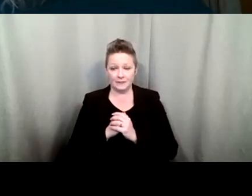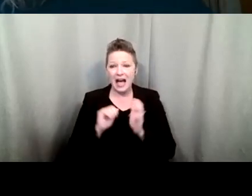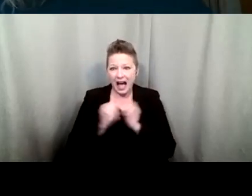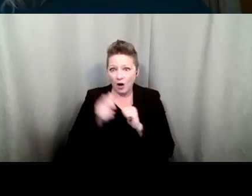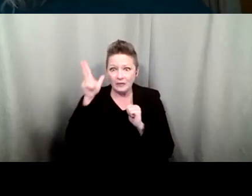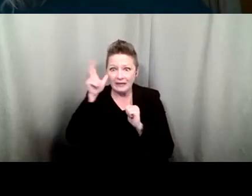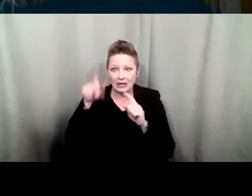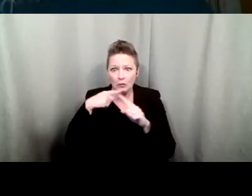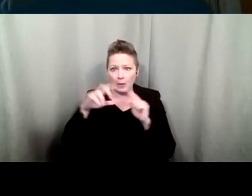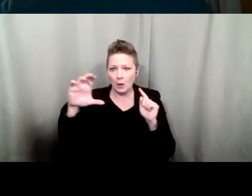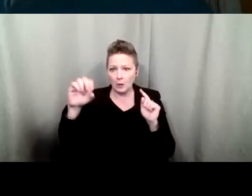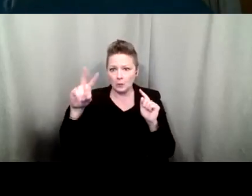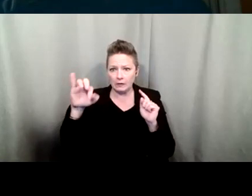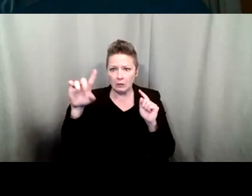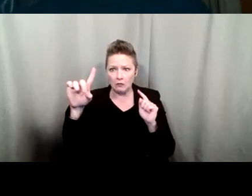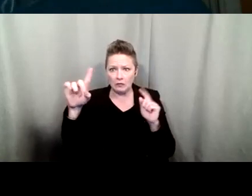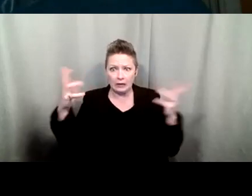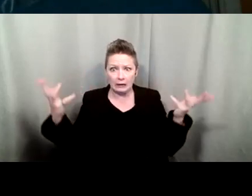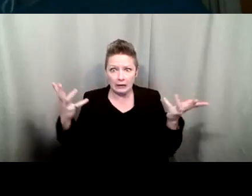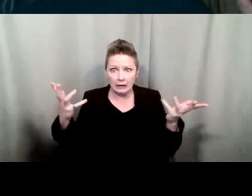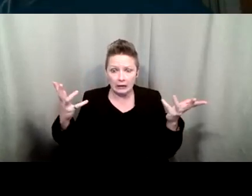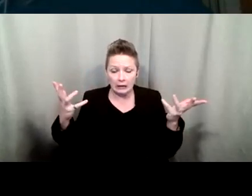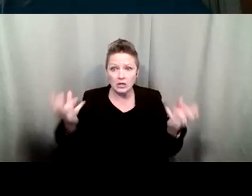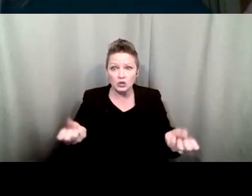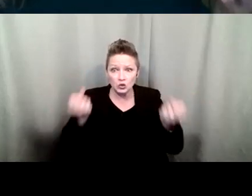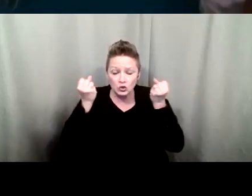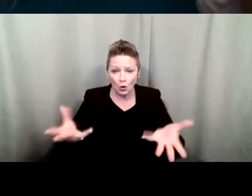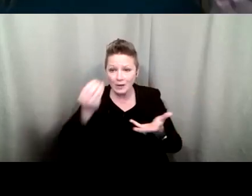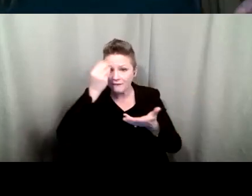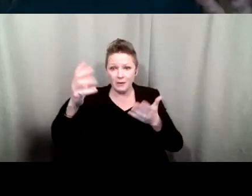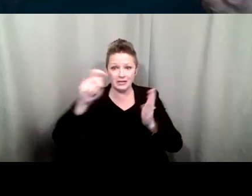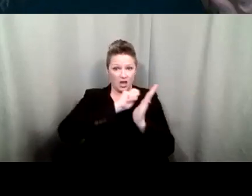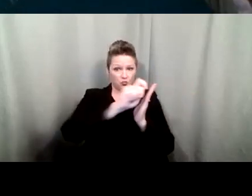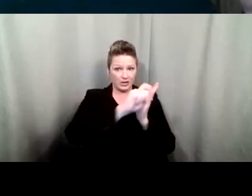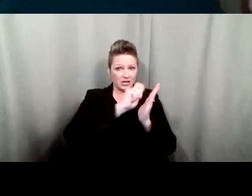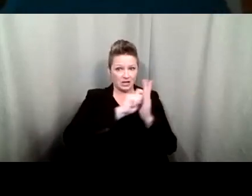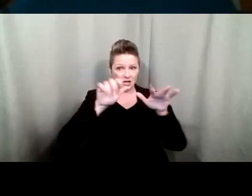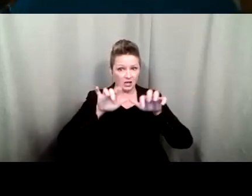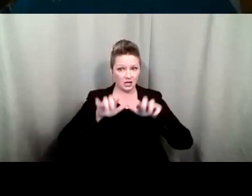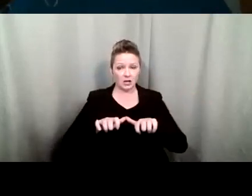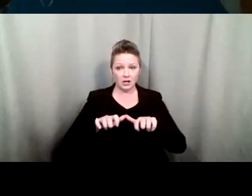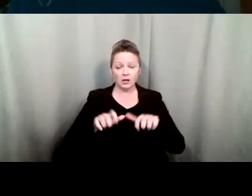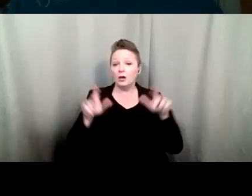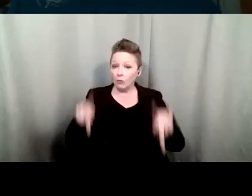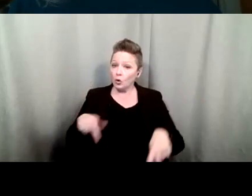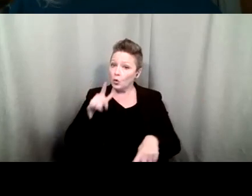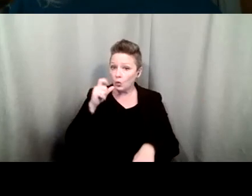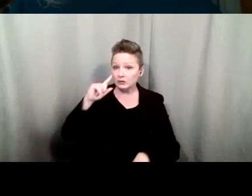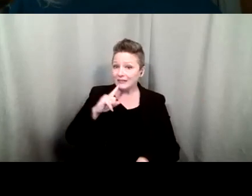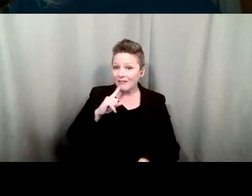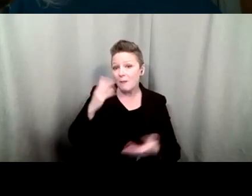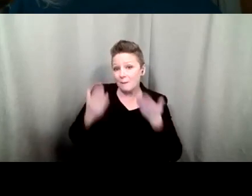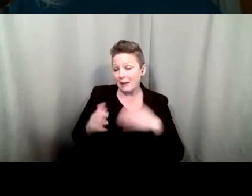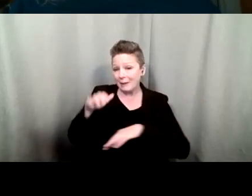so much of it's written and person that's deaf may use english as the second